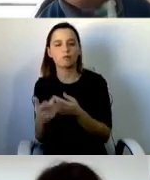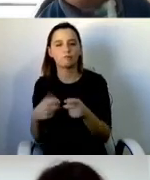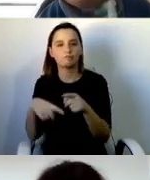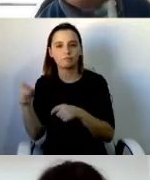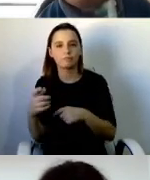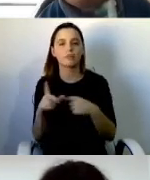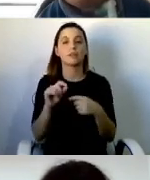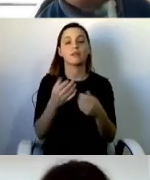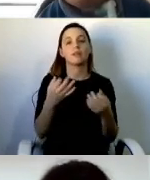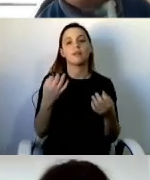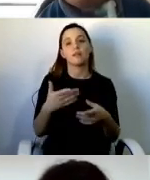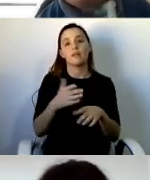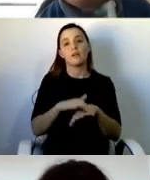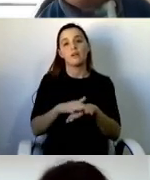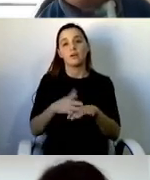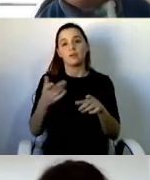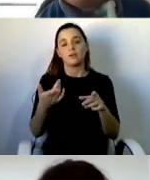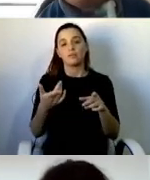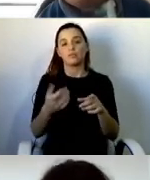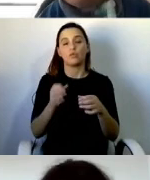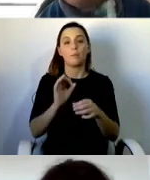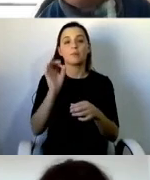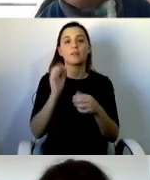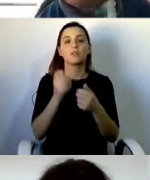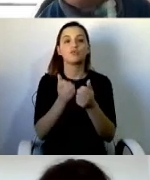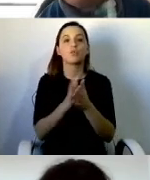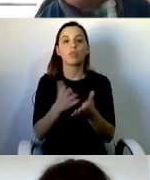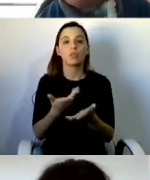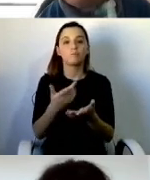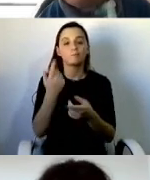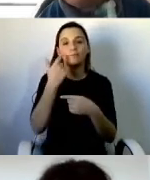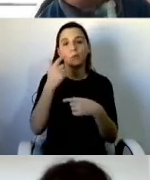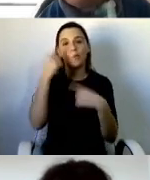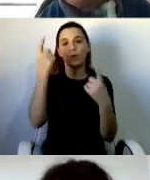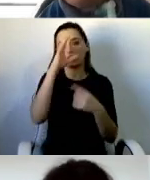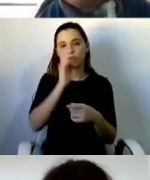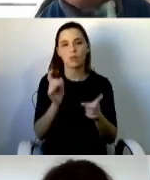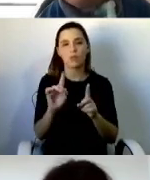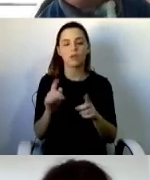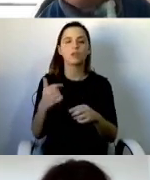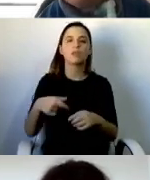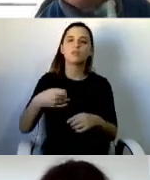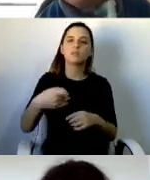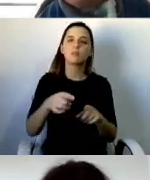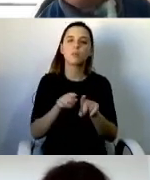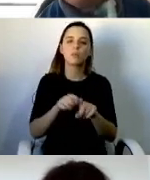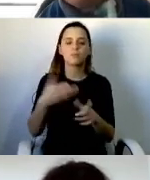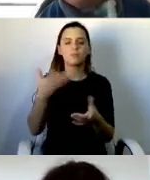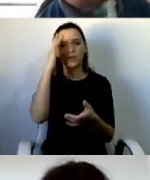Instead, there was a constantly reinforced message that welfare cuts were necessary.